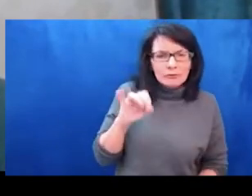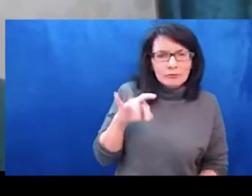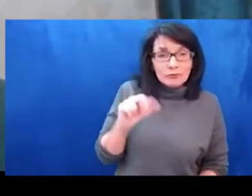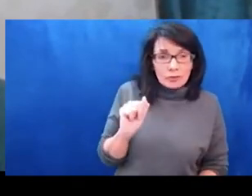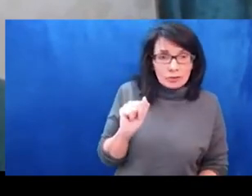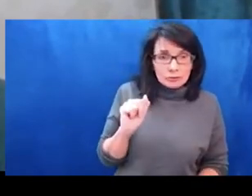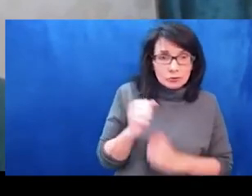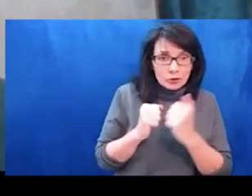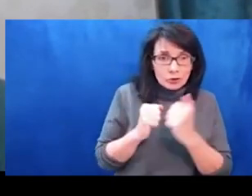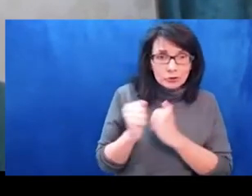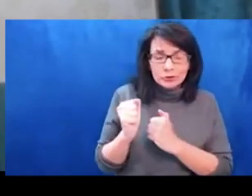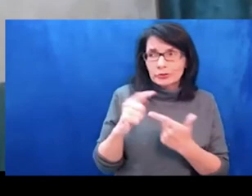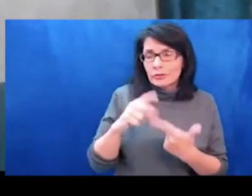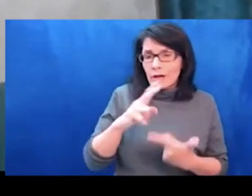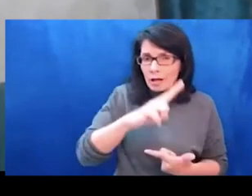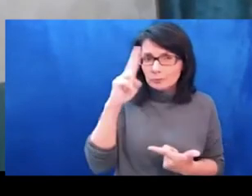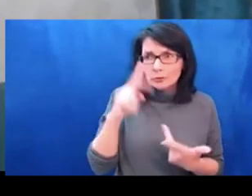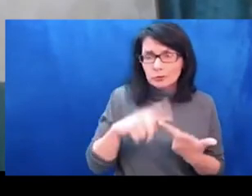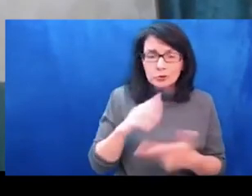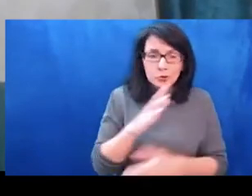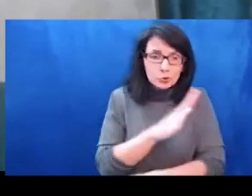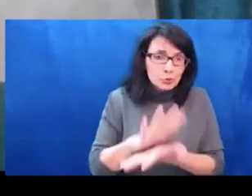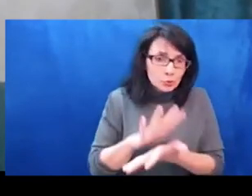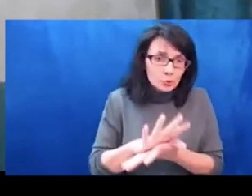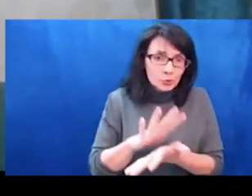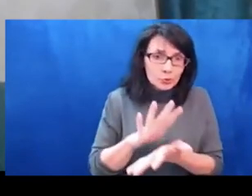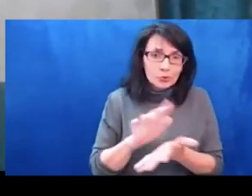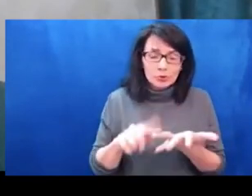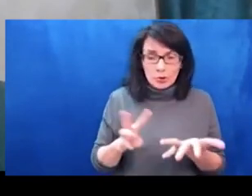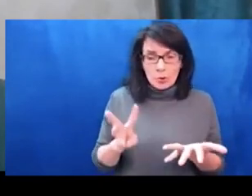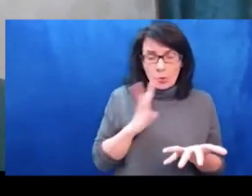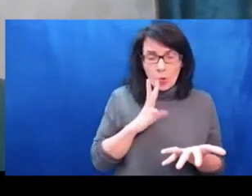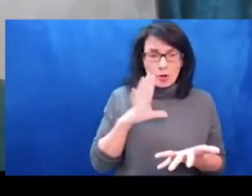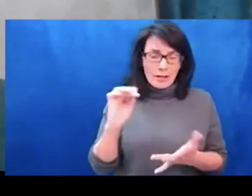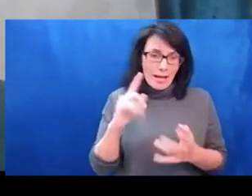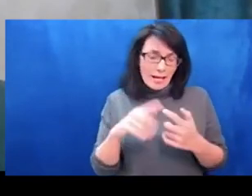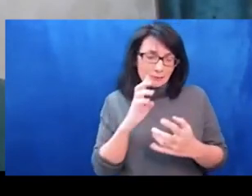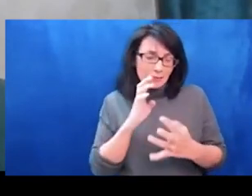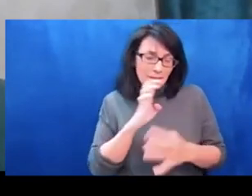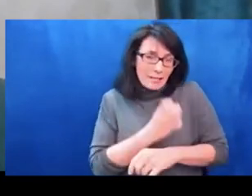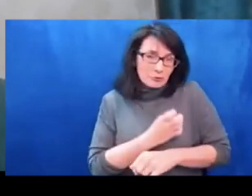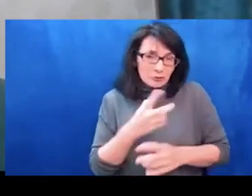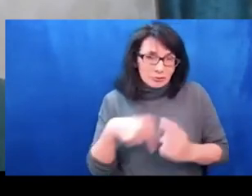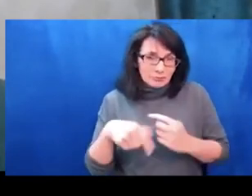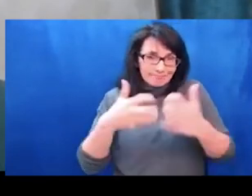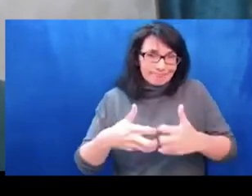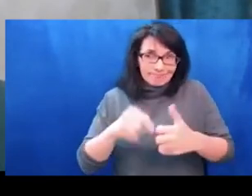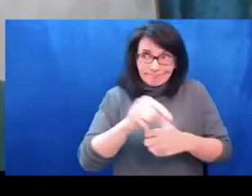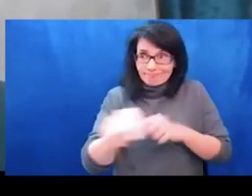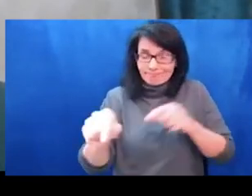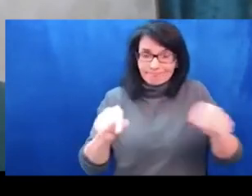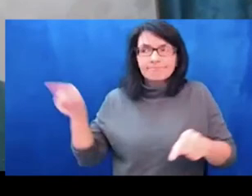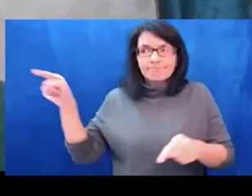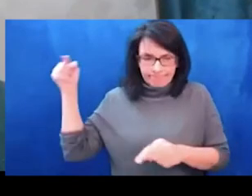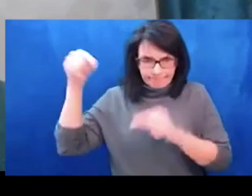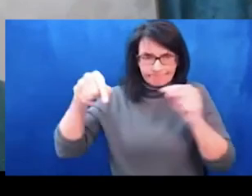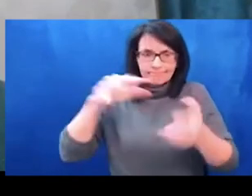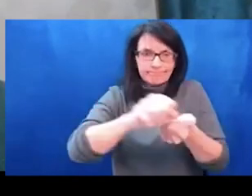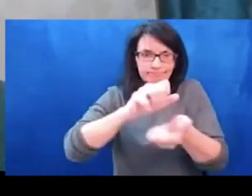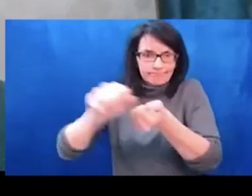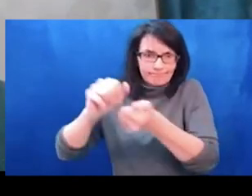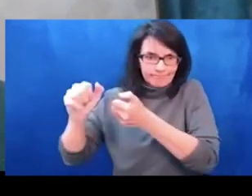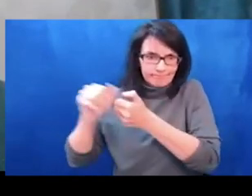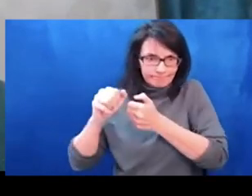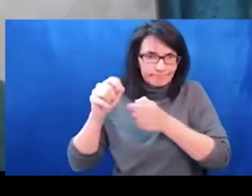or the use of cluster groups. I do hope, though, that the brutality won't reach the same